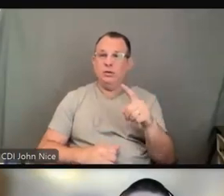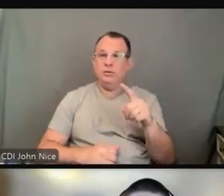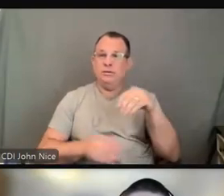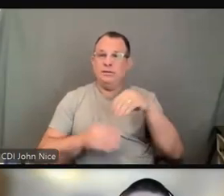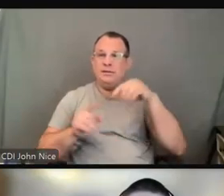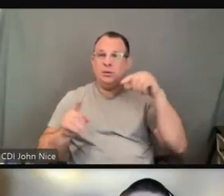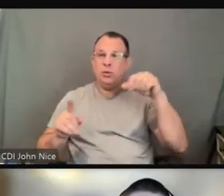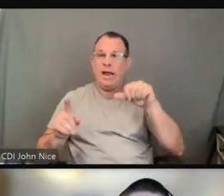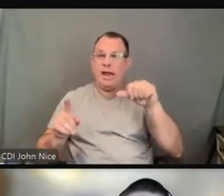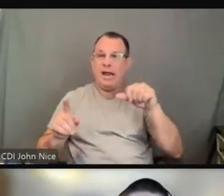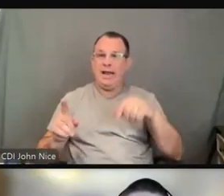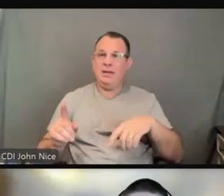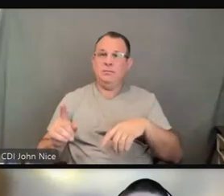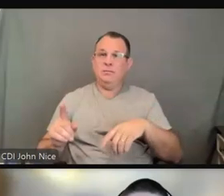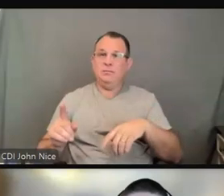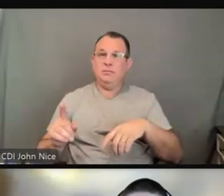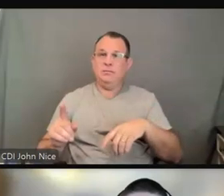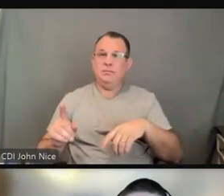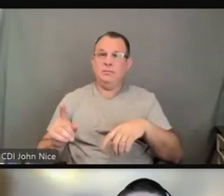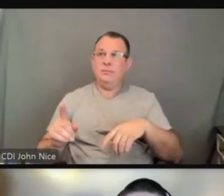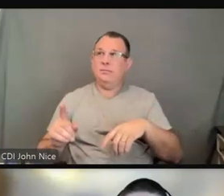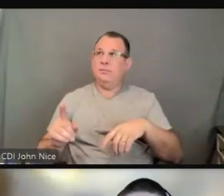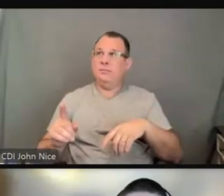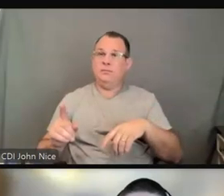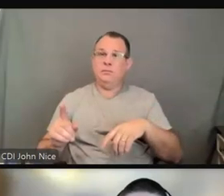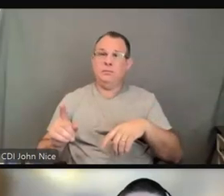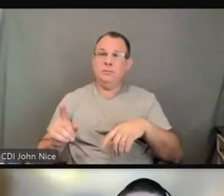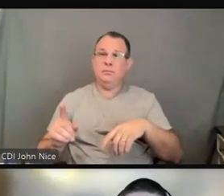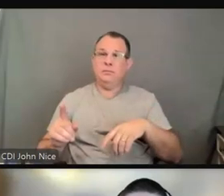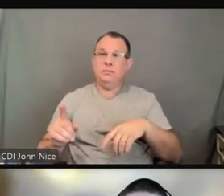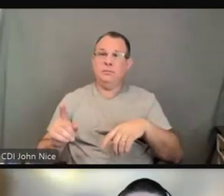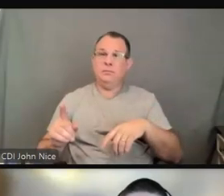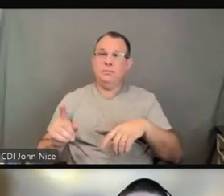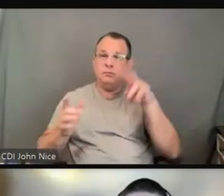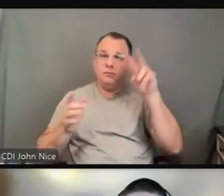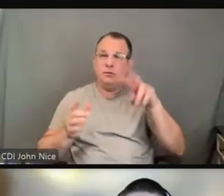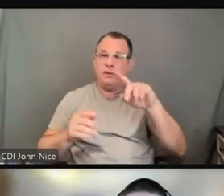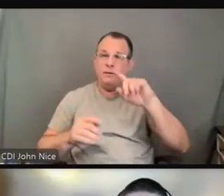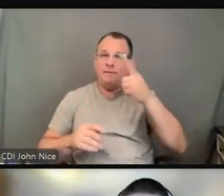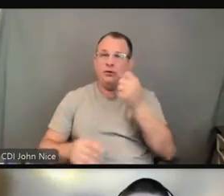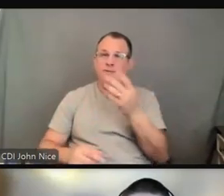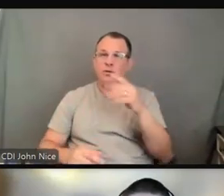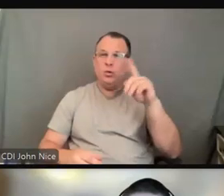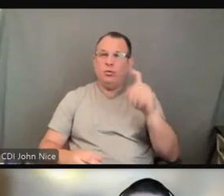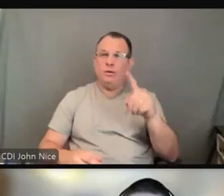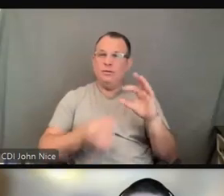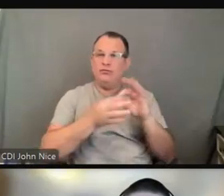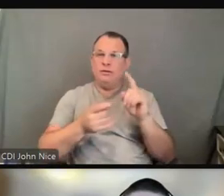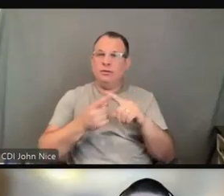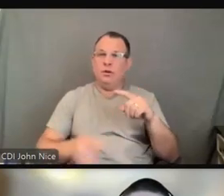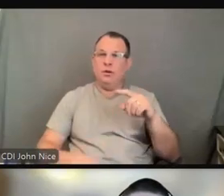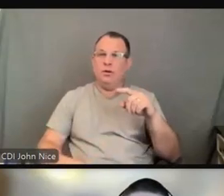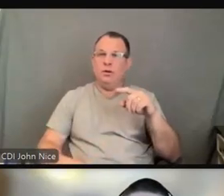It looks like the first few questions were about companions. When